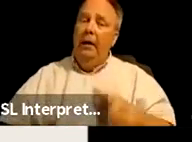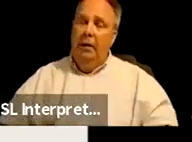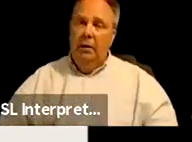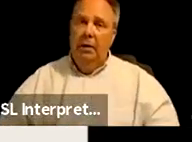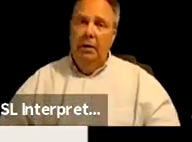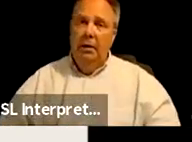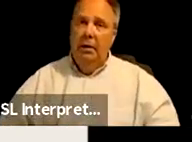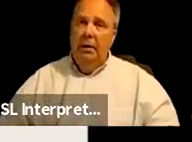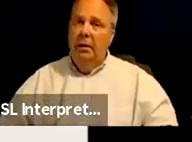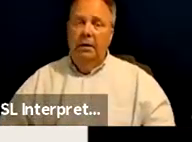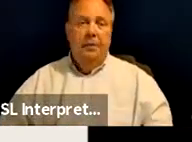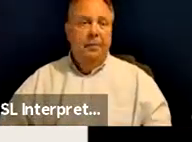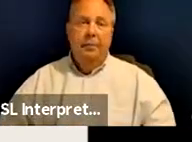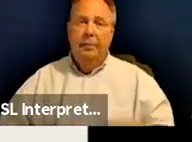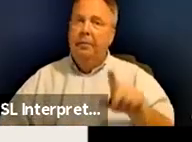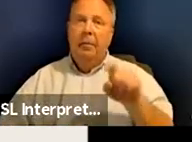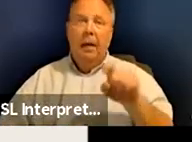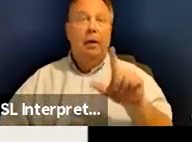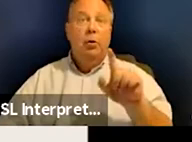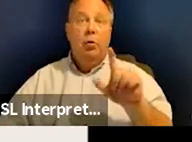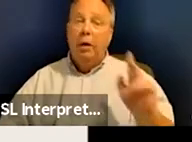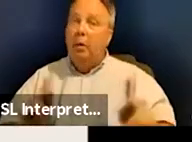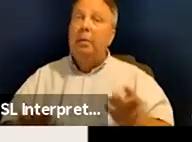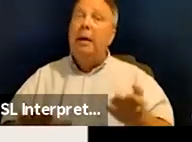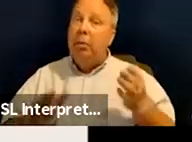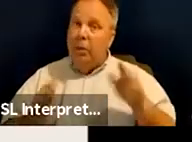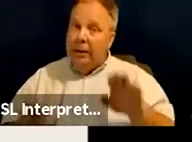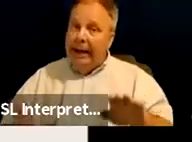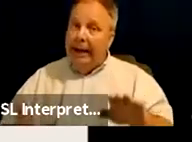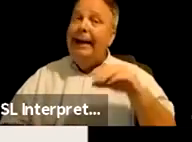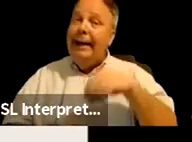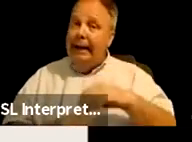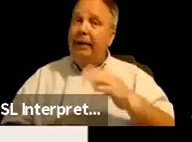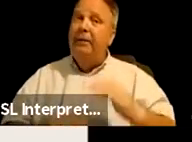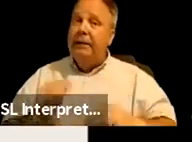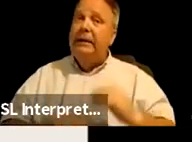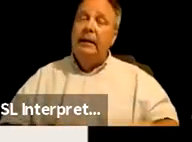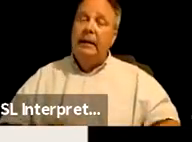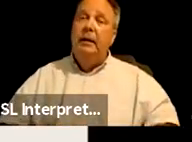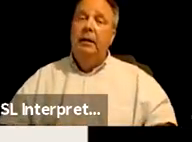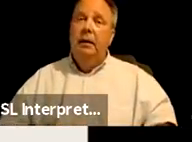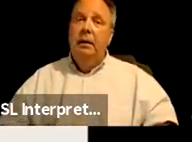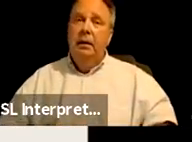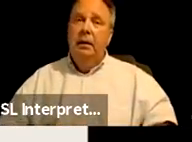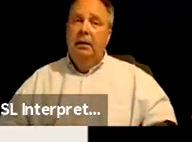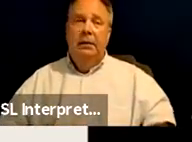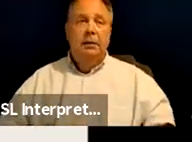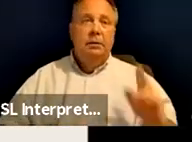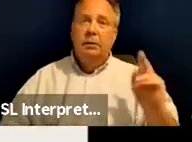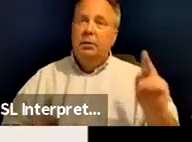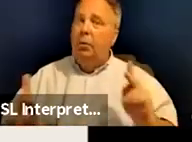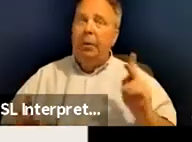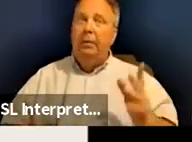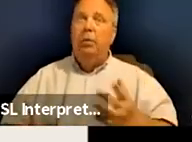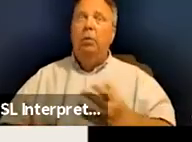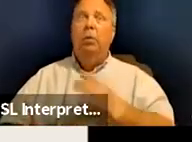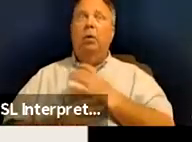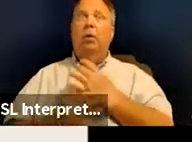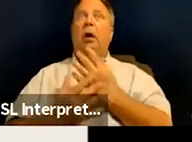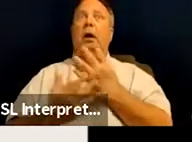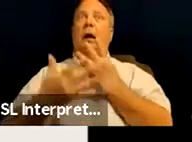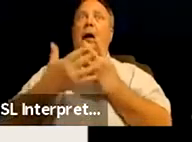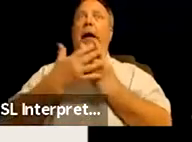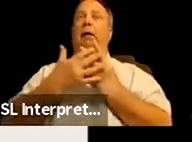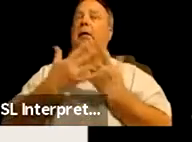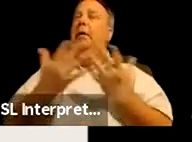And at least 121 people died in the facility. So people were held there for reasons